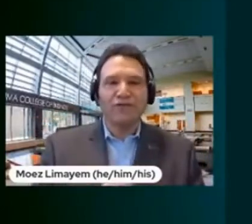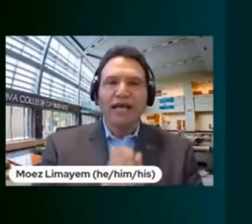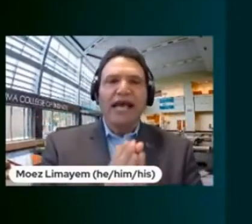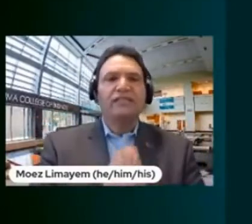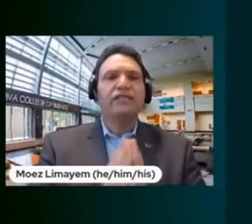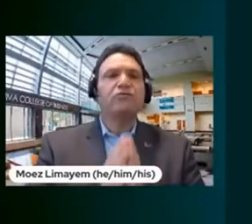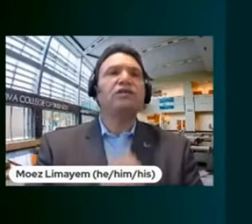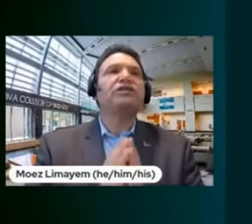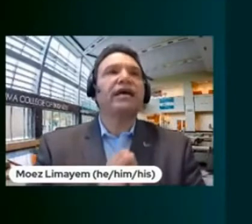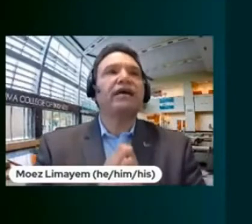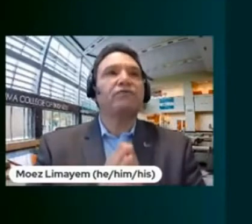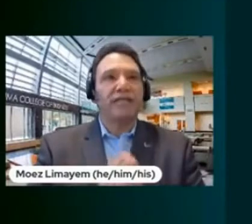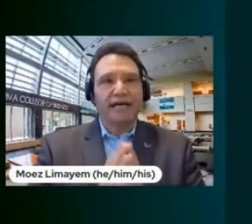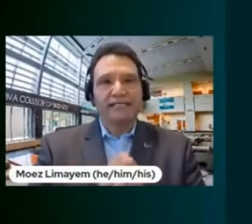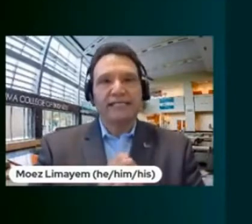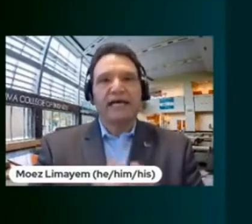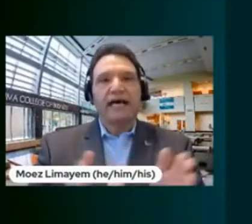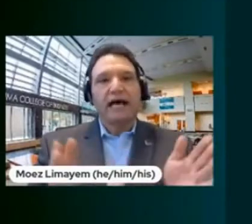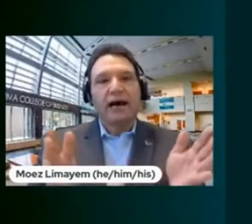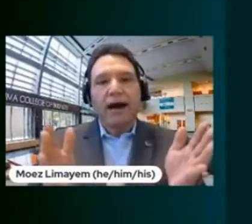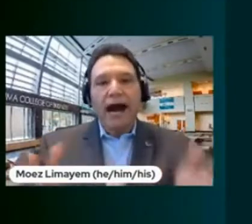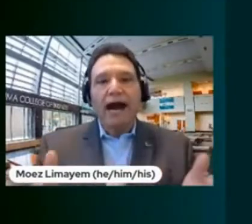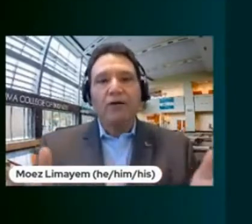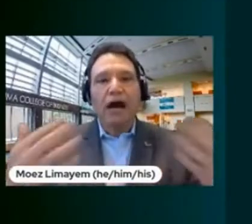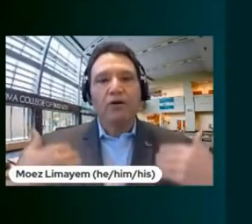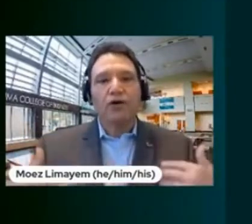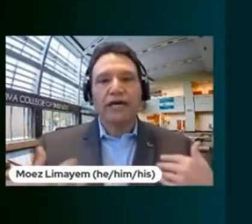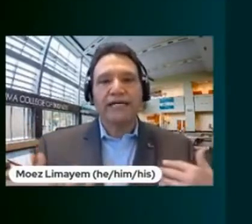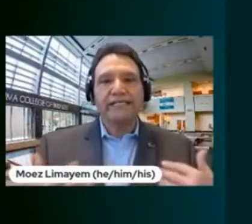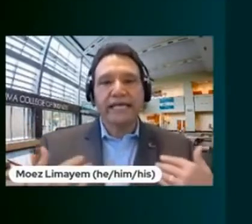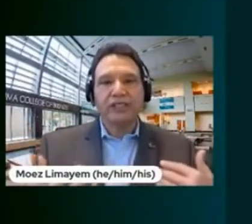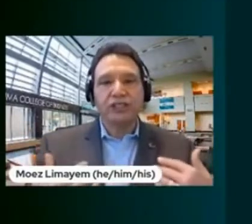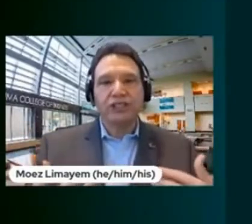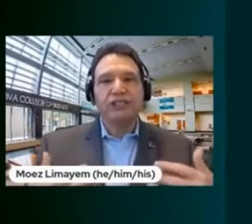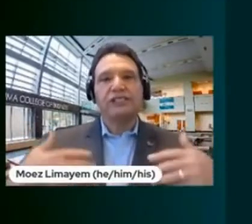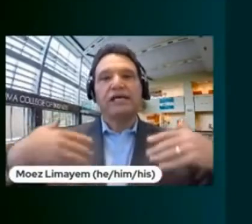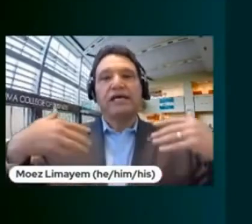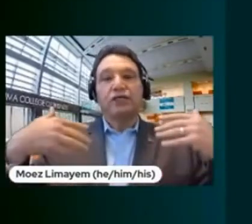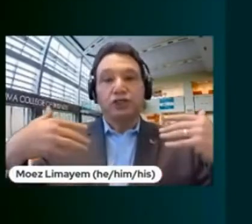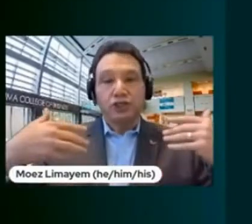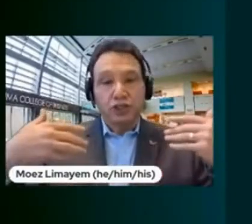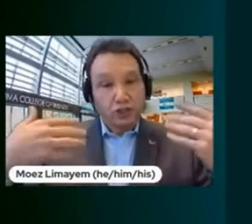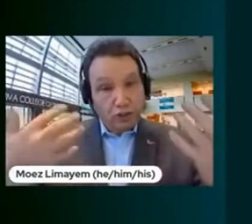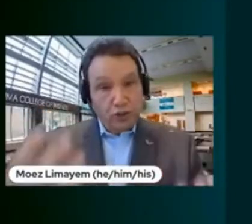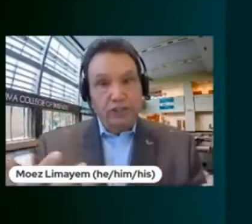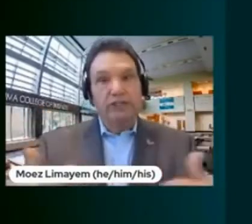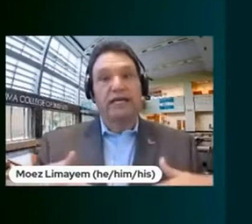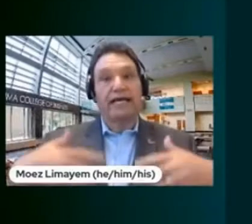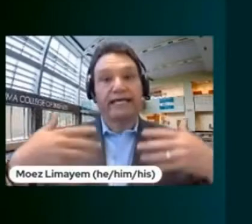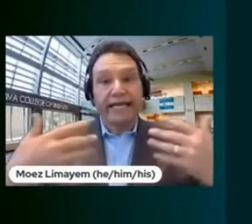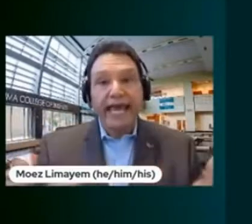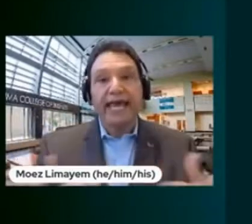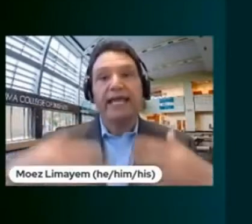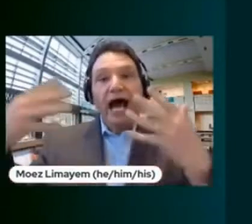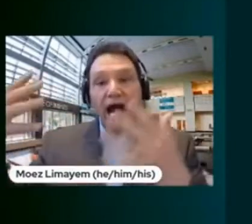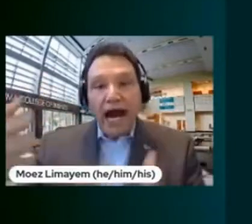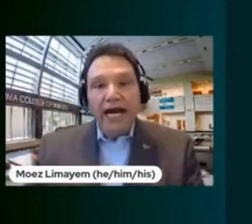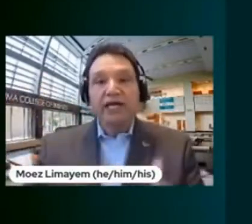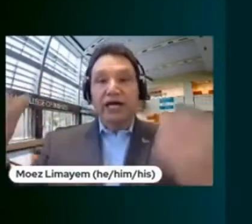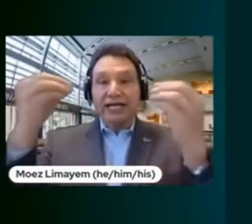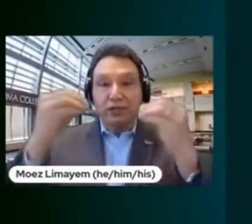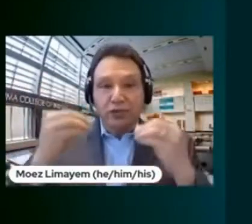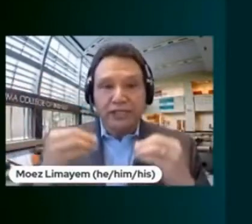Microsoft and she will share with us how our organizations should and can